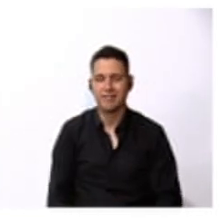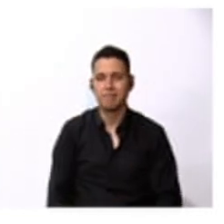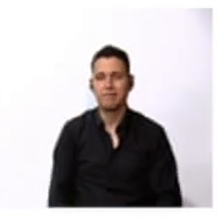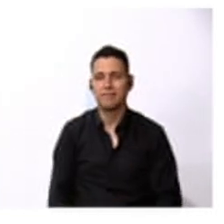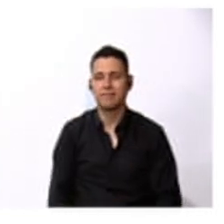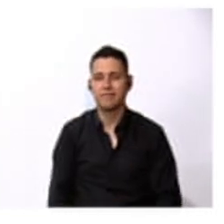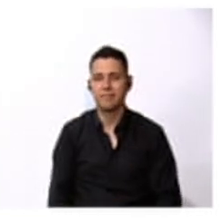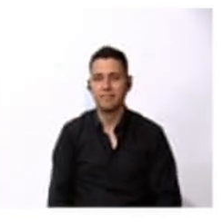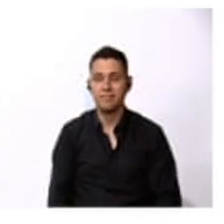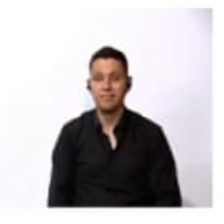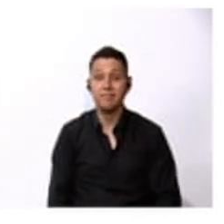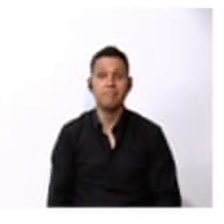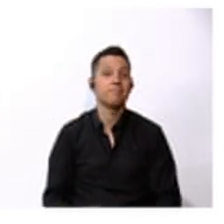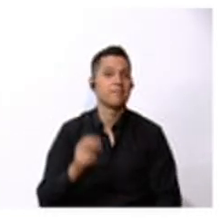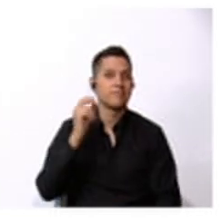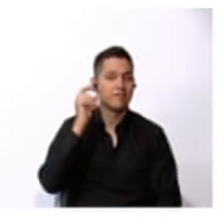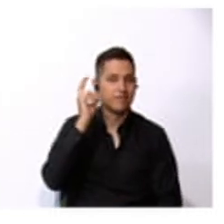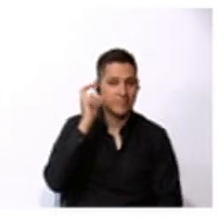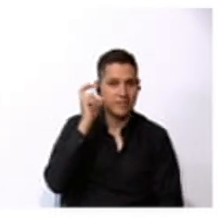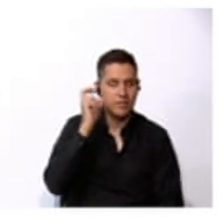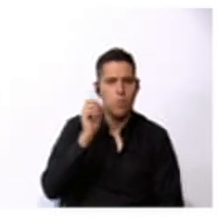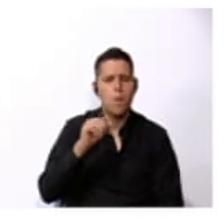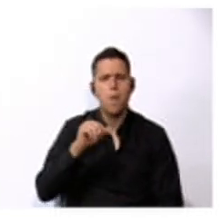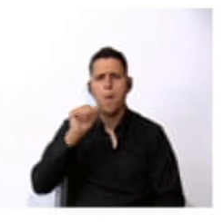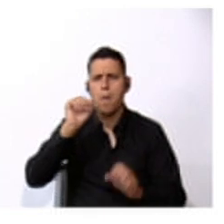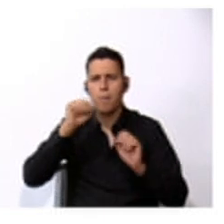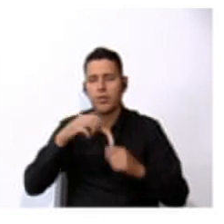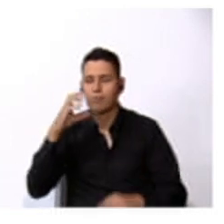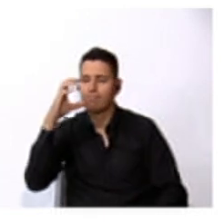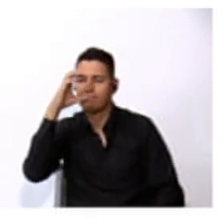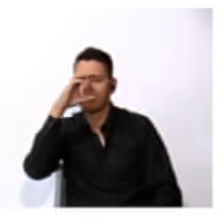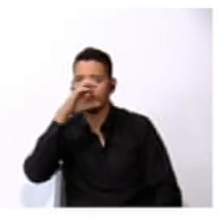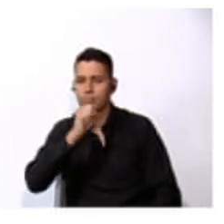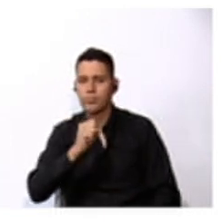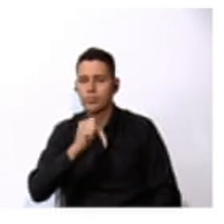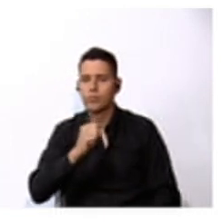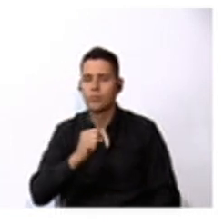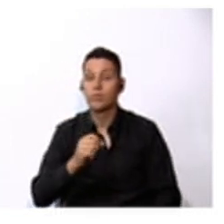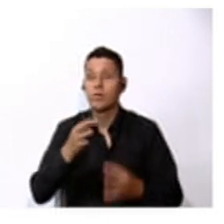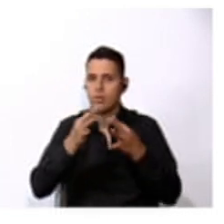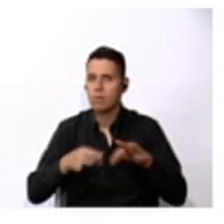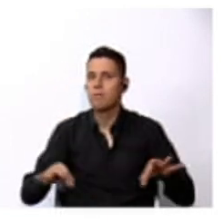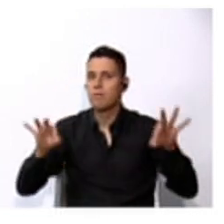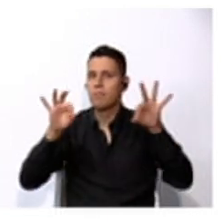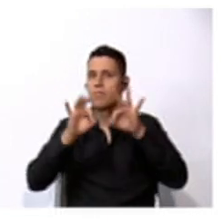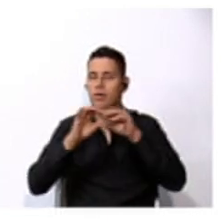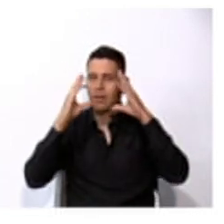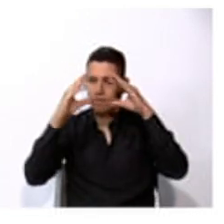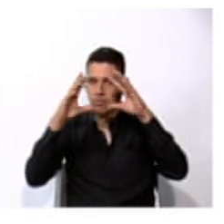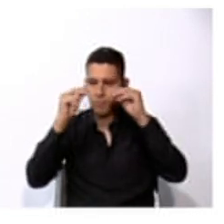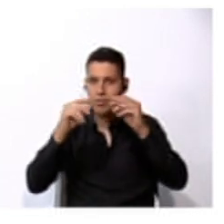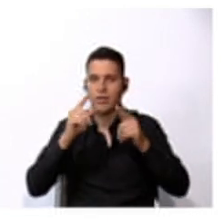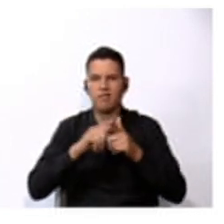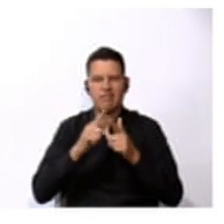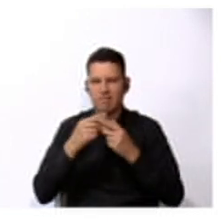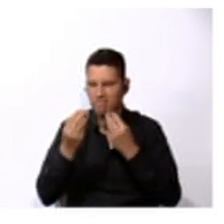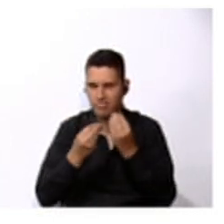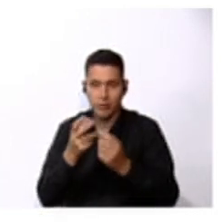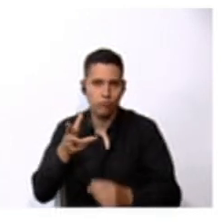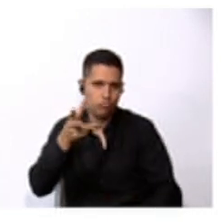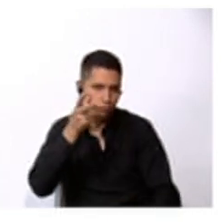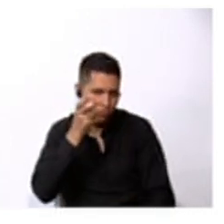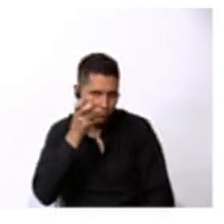listening meaning You the most important information so you have to listen vamos a escuchar